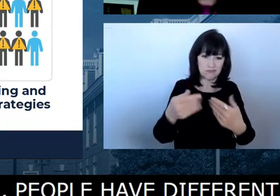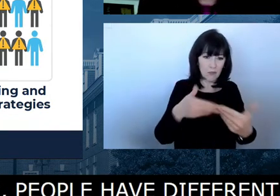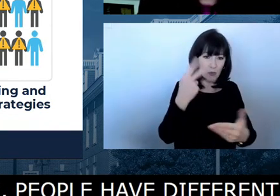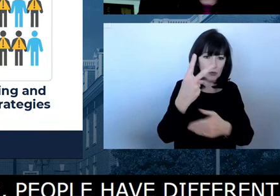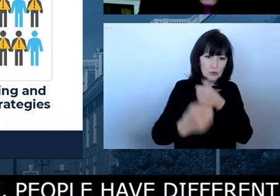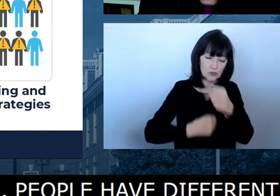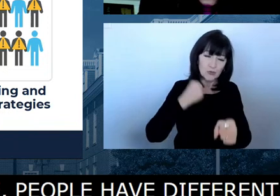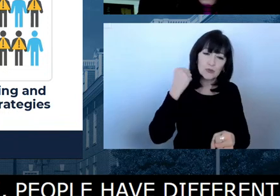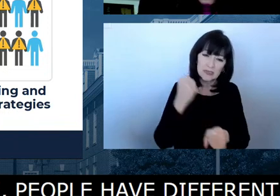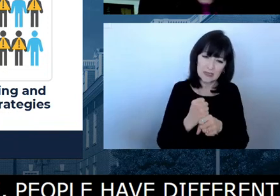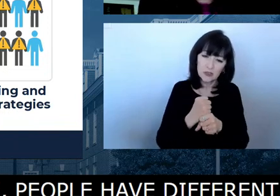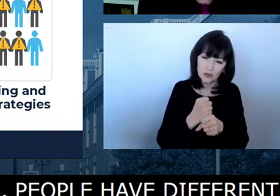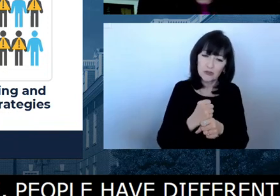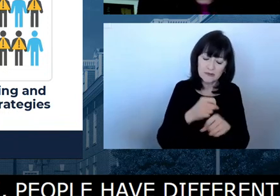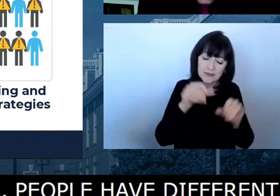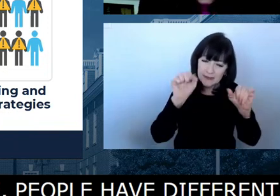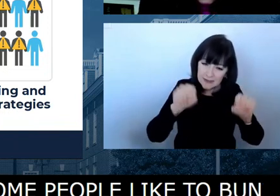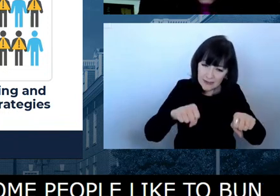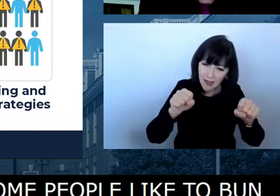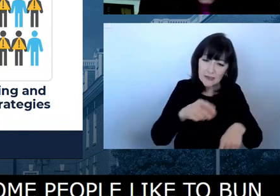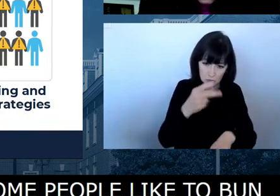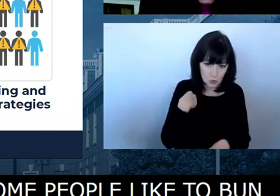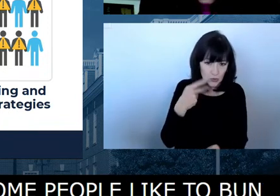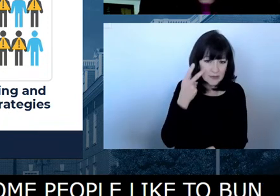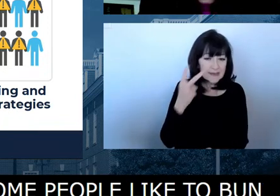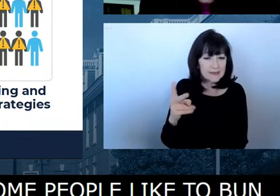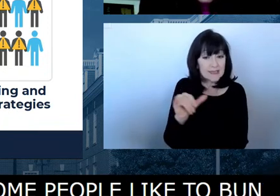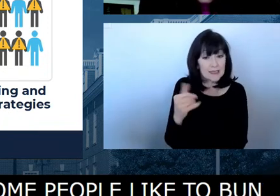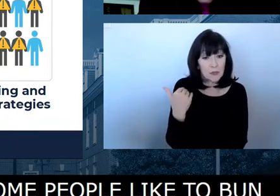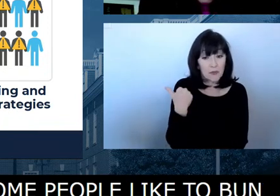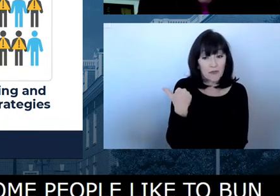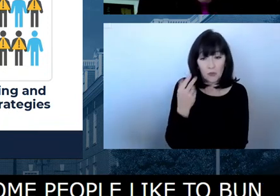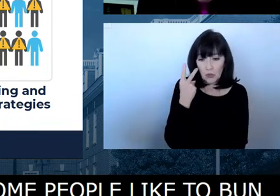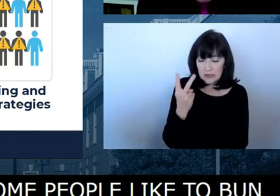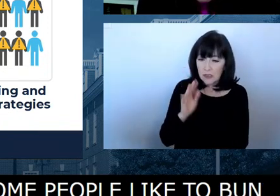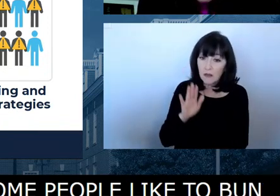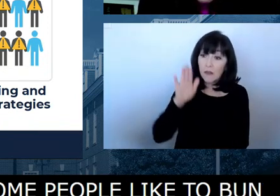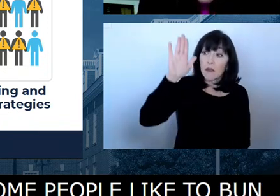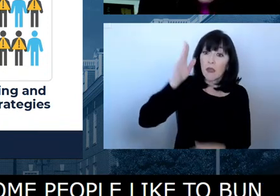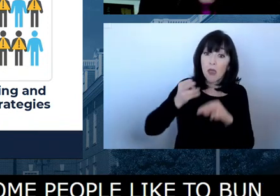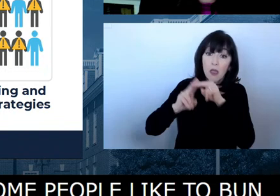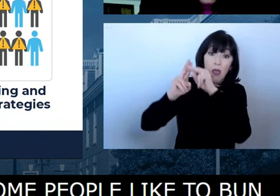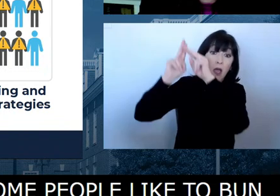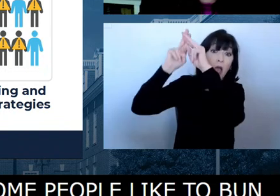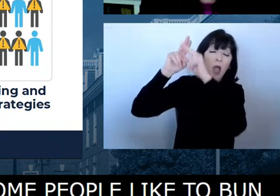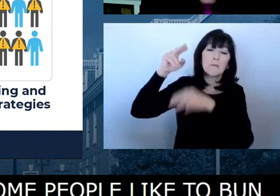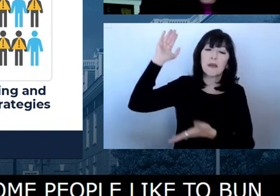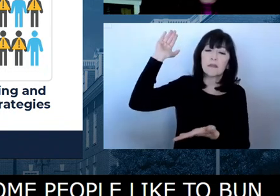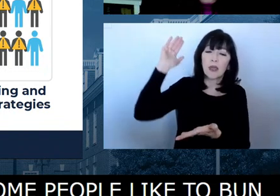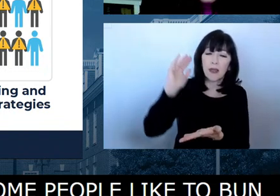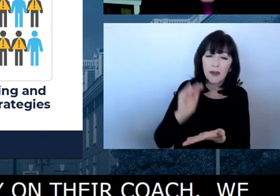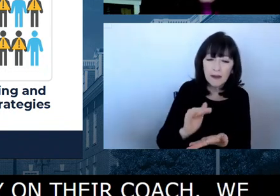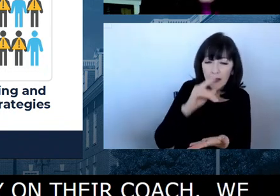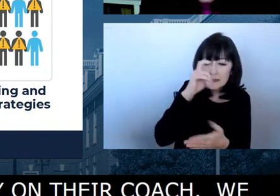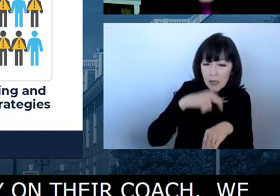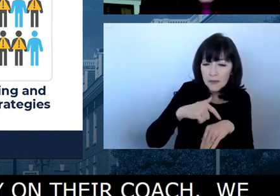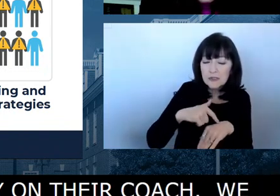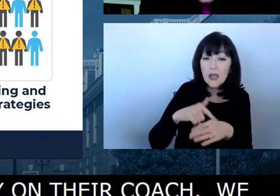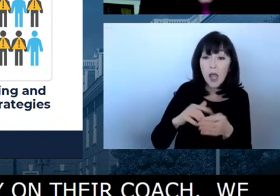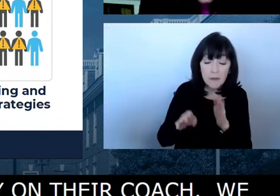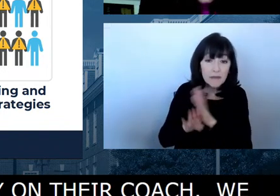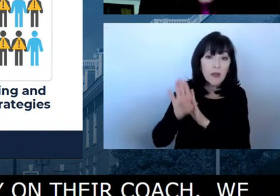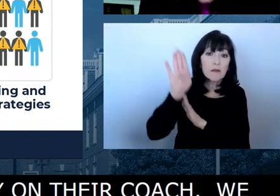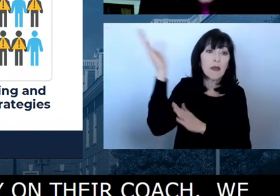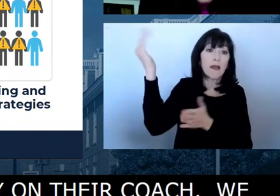we are all hoping and praying that we don't see another variant like Delta or something as transmissible as Omicron.